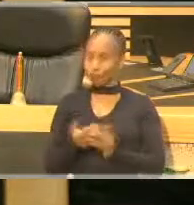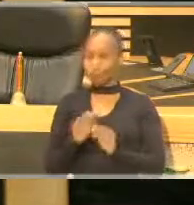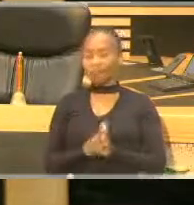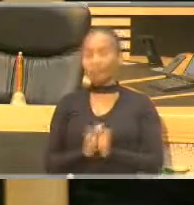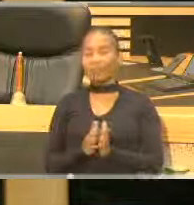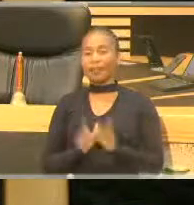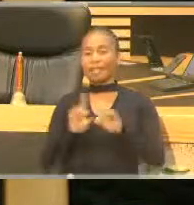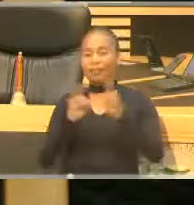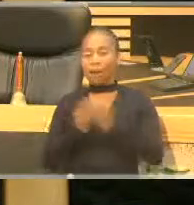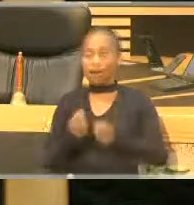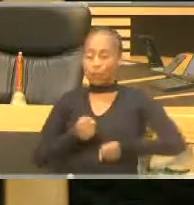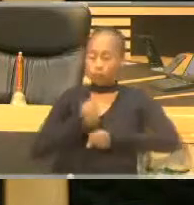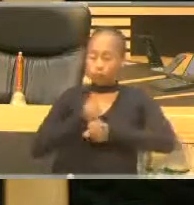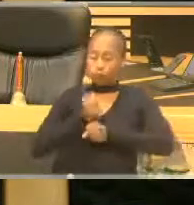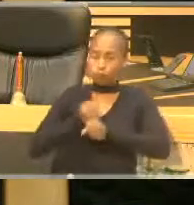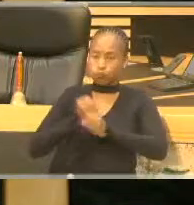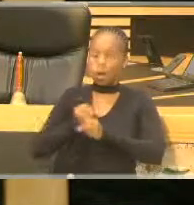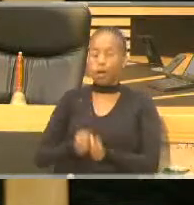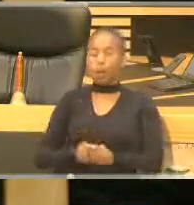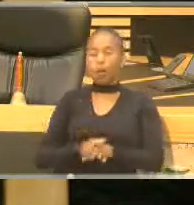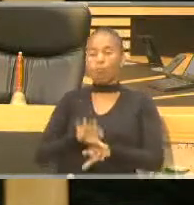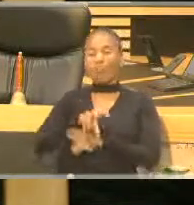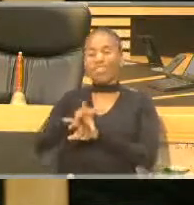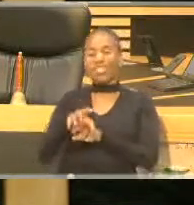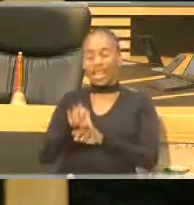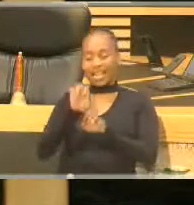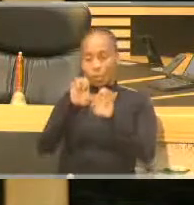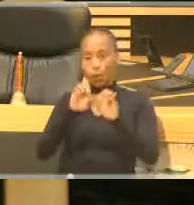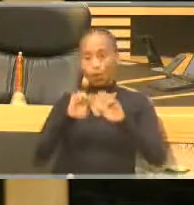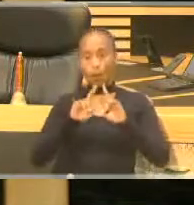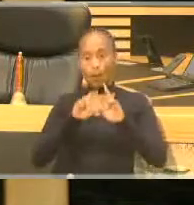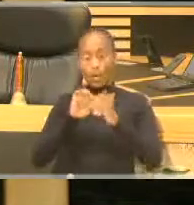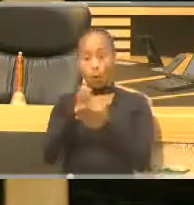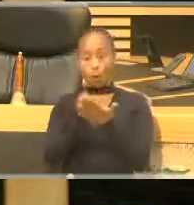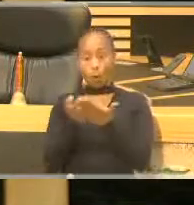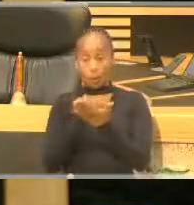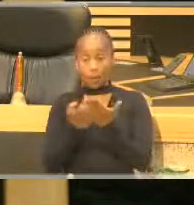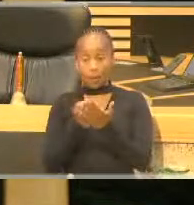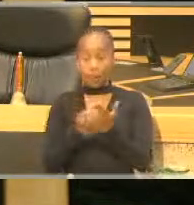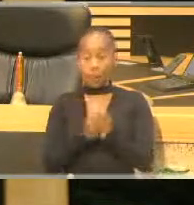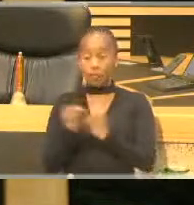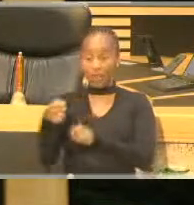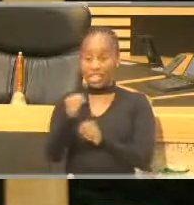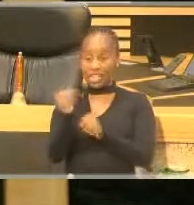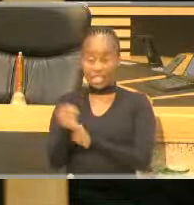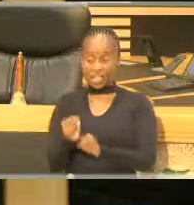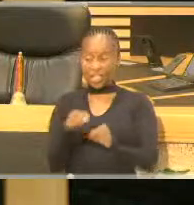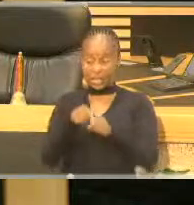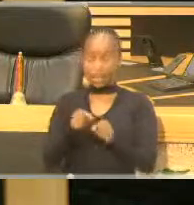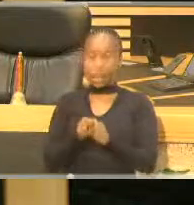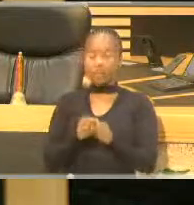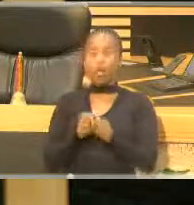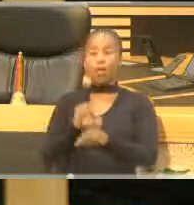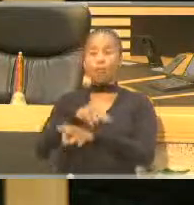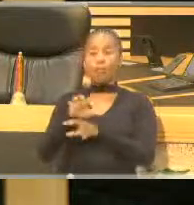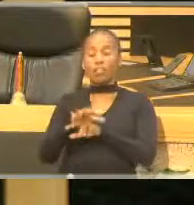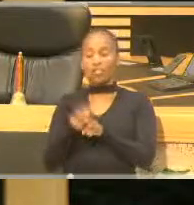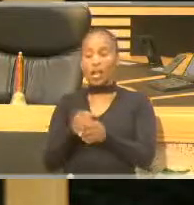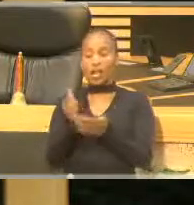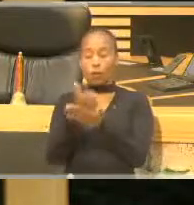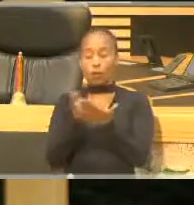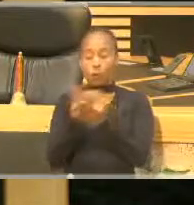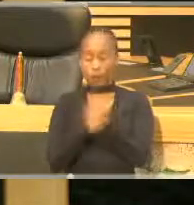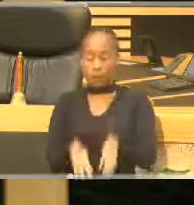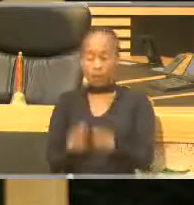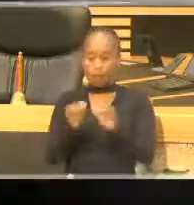provincial economic development strategy and the provincial economic recovery, with the priority sectors as the